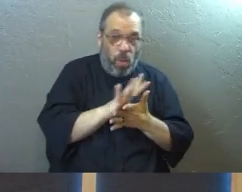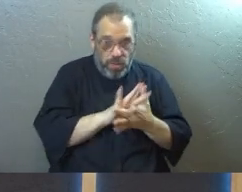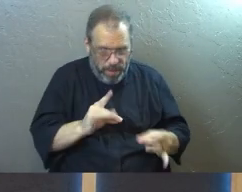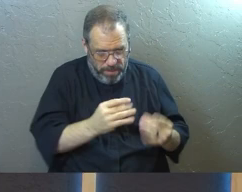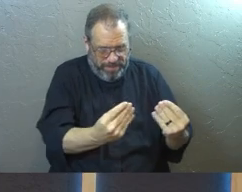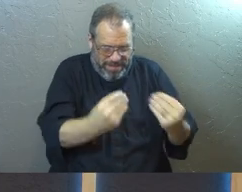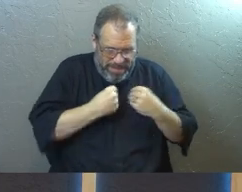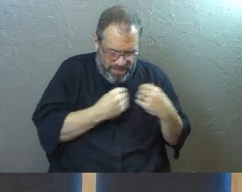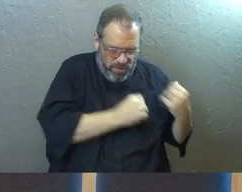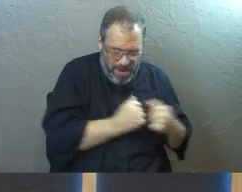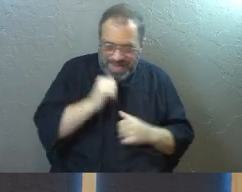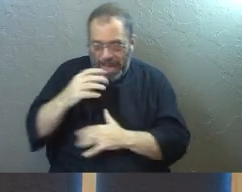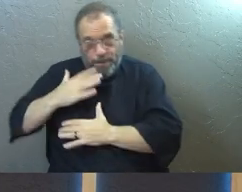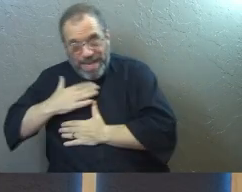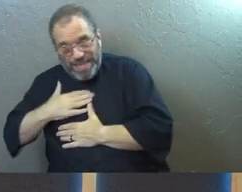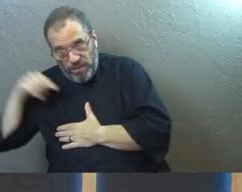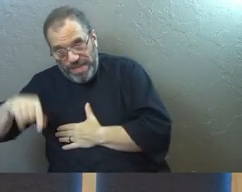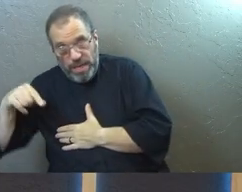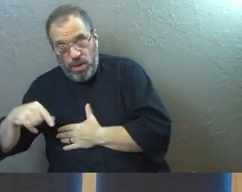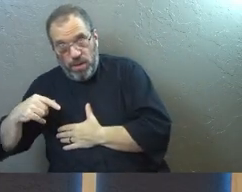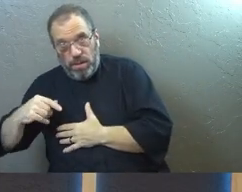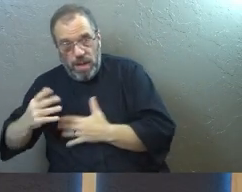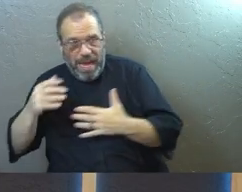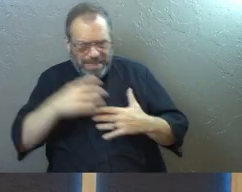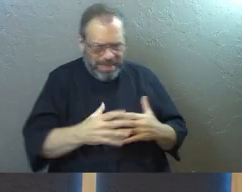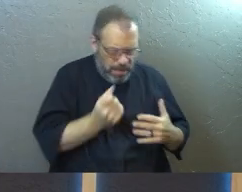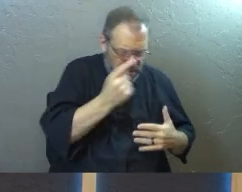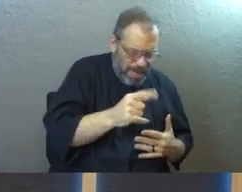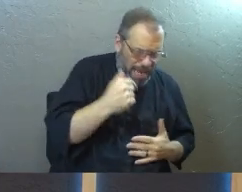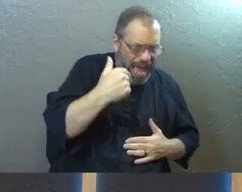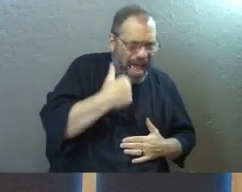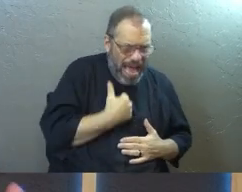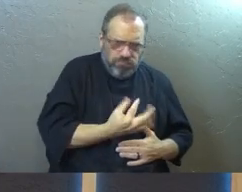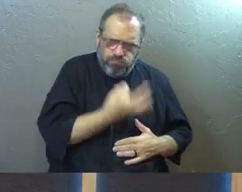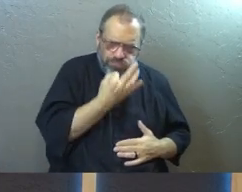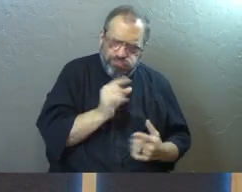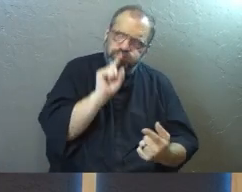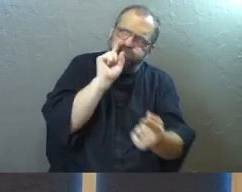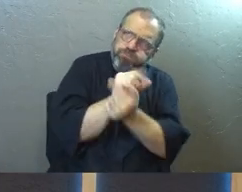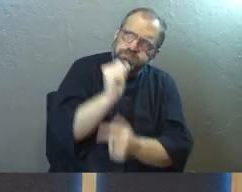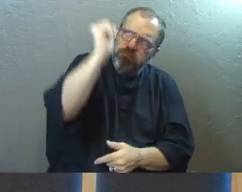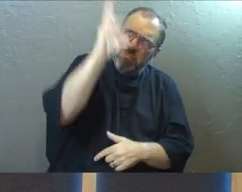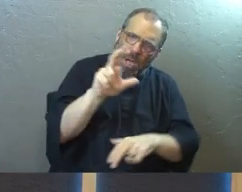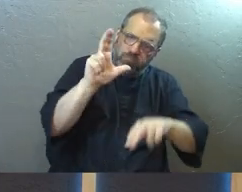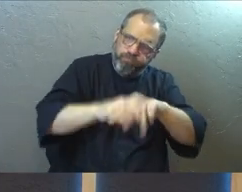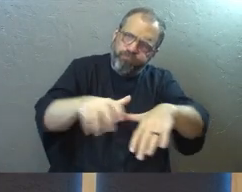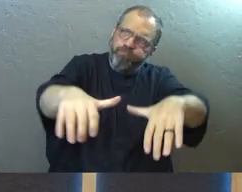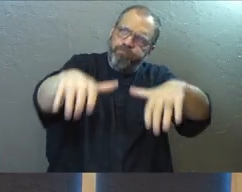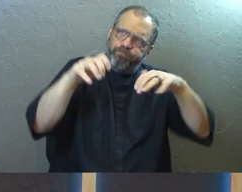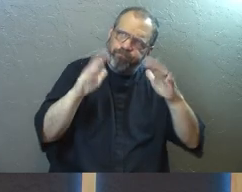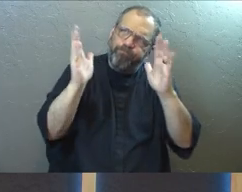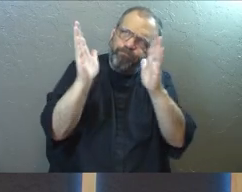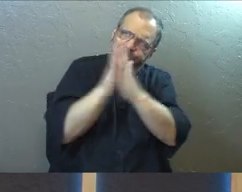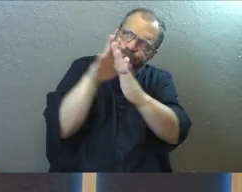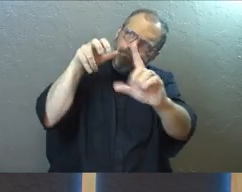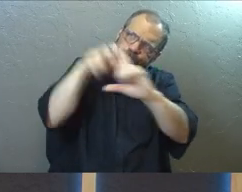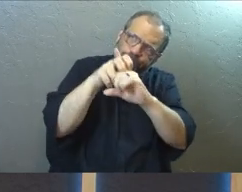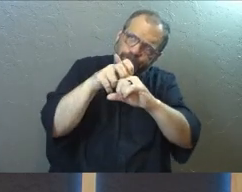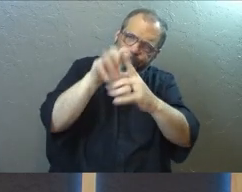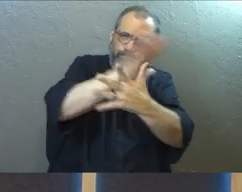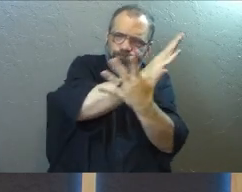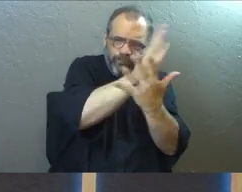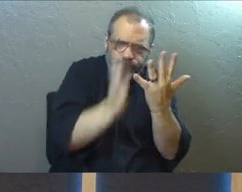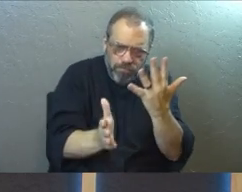Spirit's empowering me, not myself empowering me. I need to realize that I can boldly and confidently walk into God's throne room and ask him for